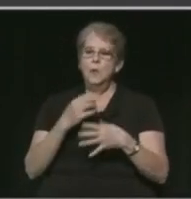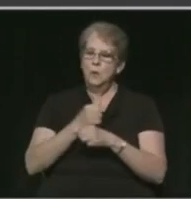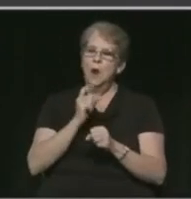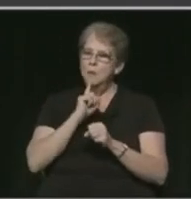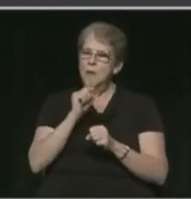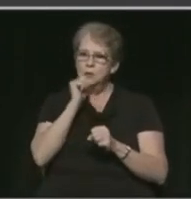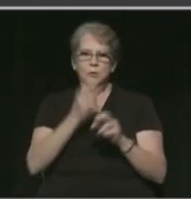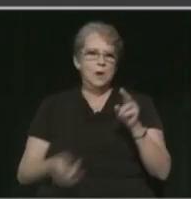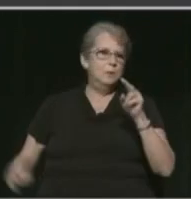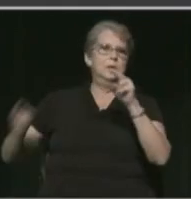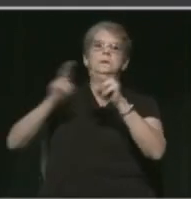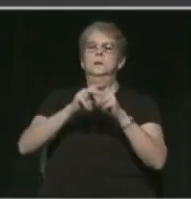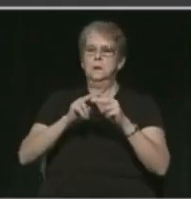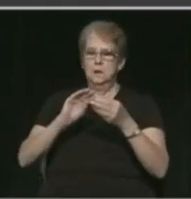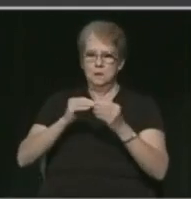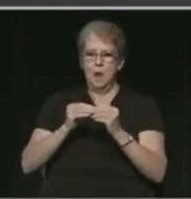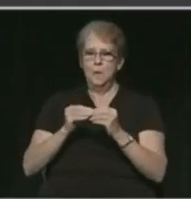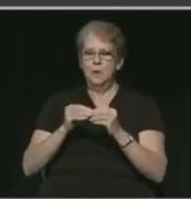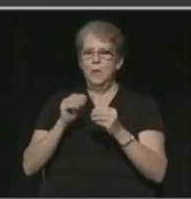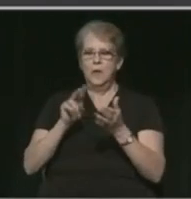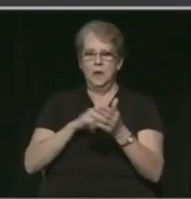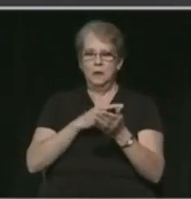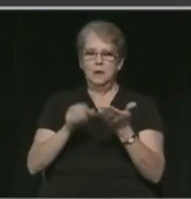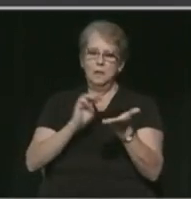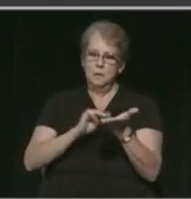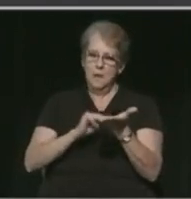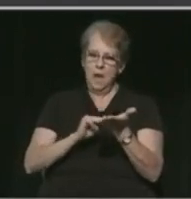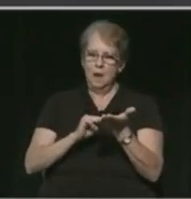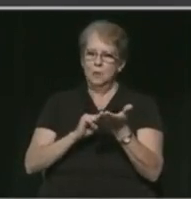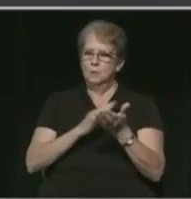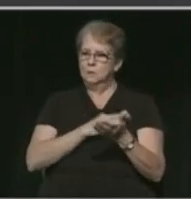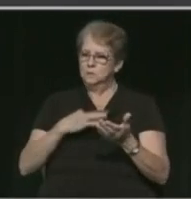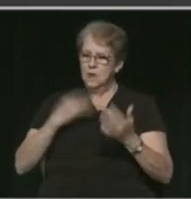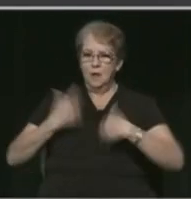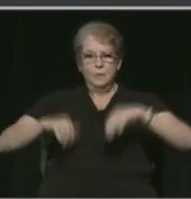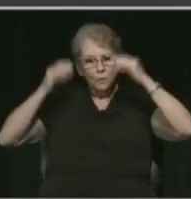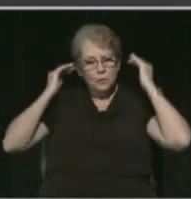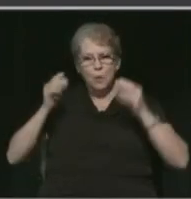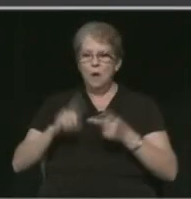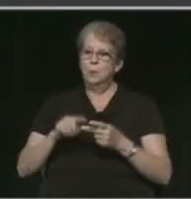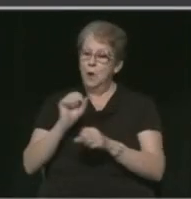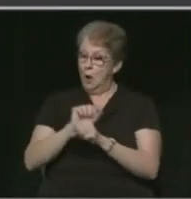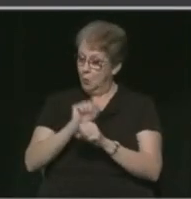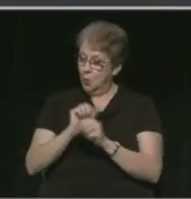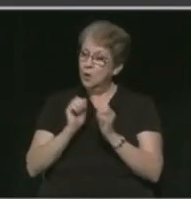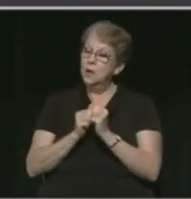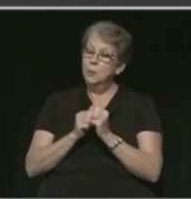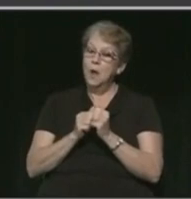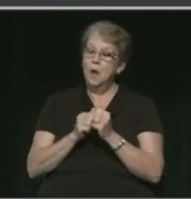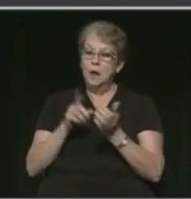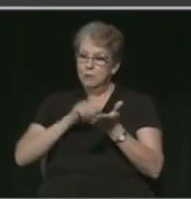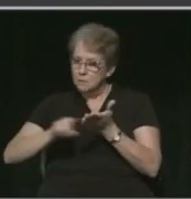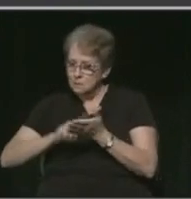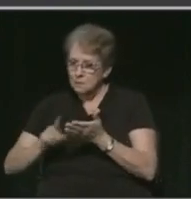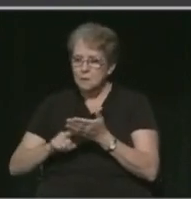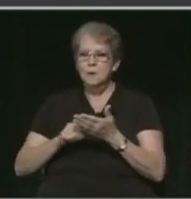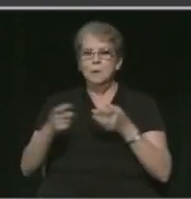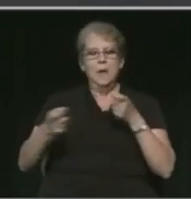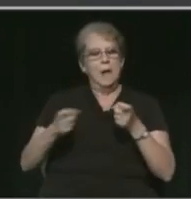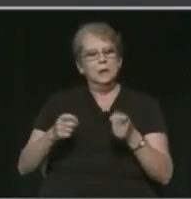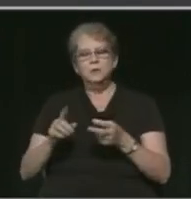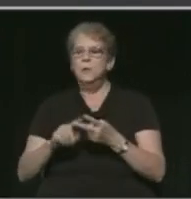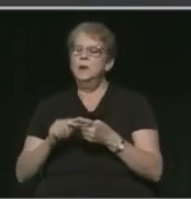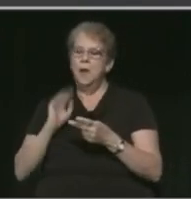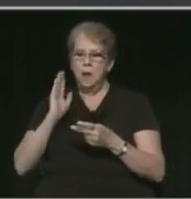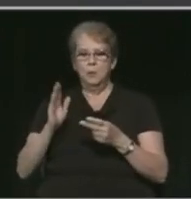of cases that overwhelms our medical capacity. We are working on surge management, though. And in the coming days, we